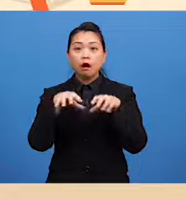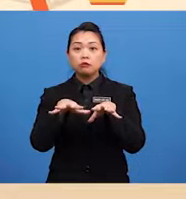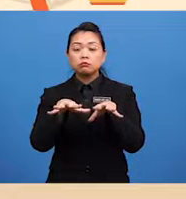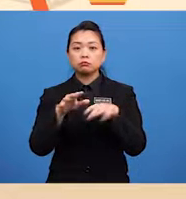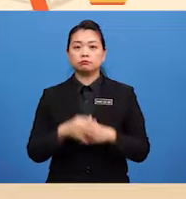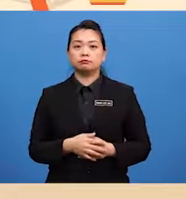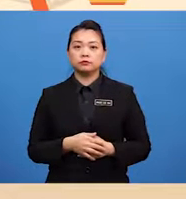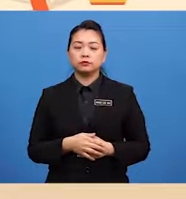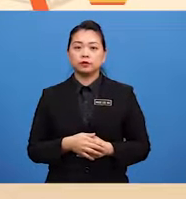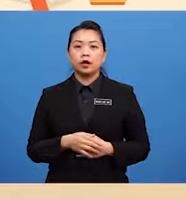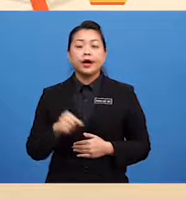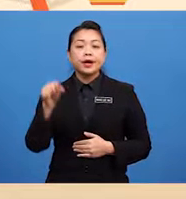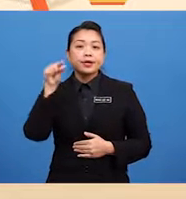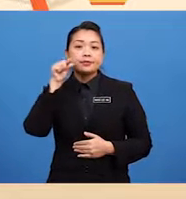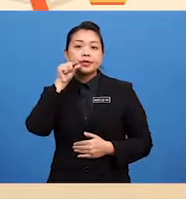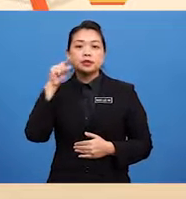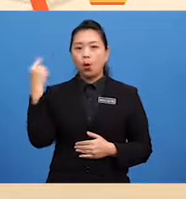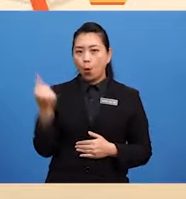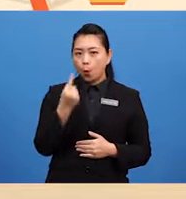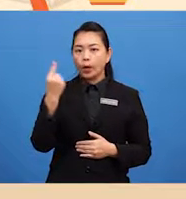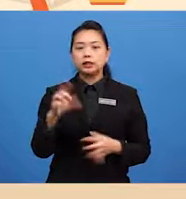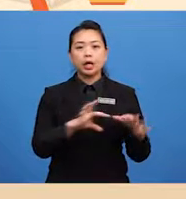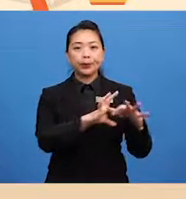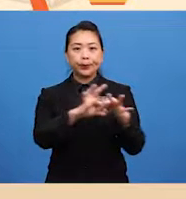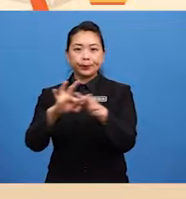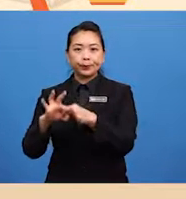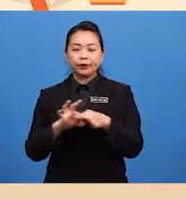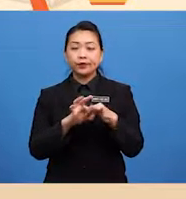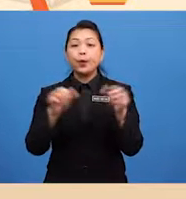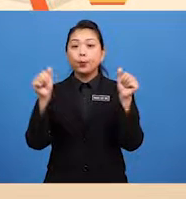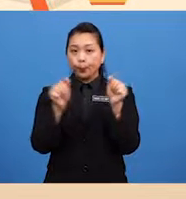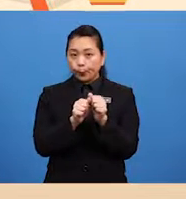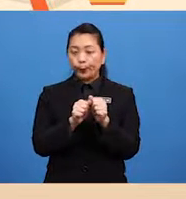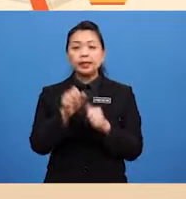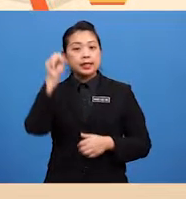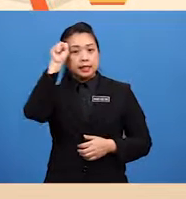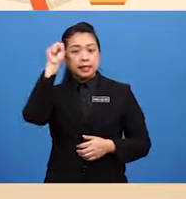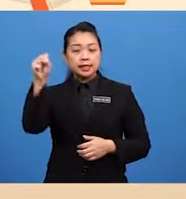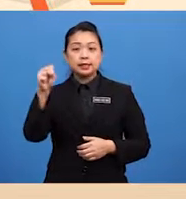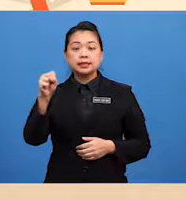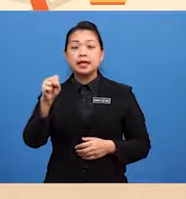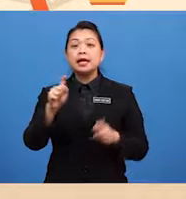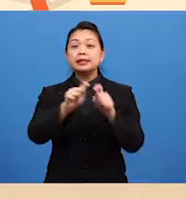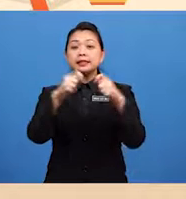Greg is always cooperative with his teammates